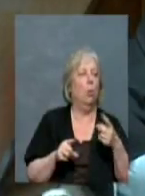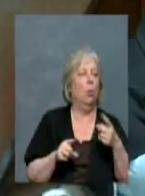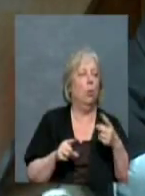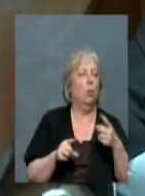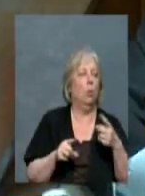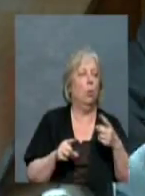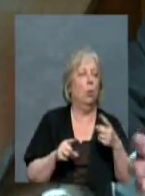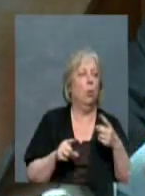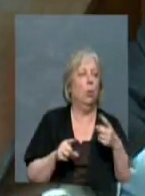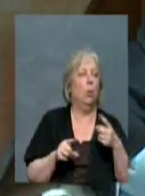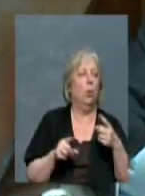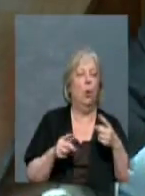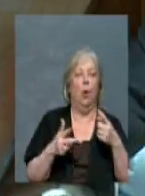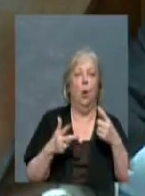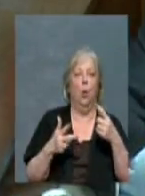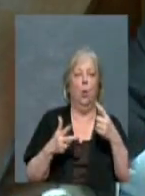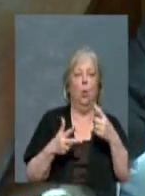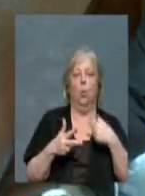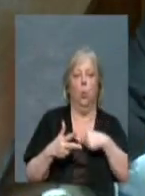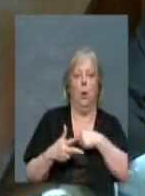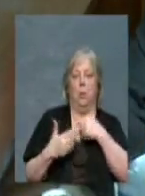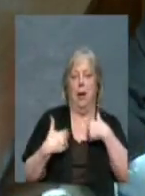and we would now have no liens.